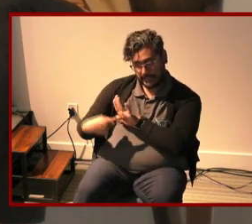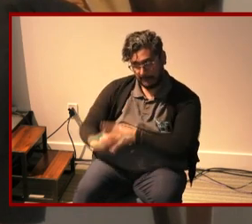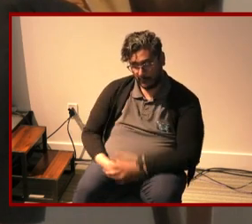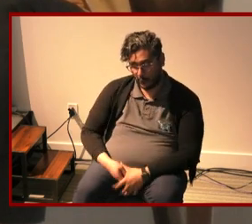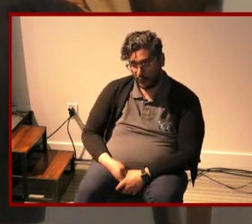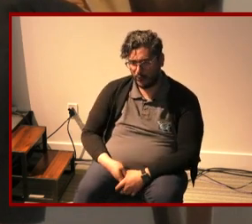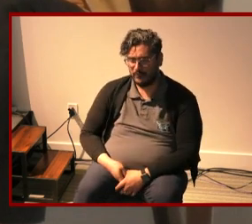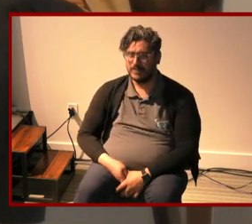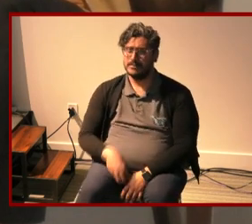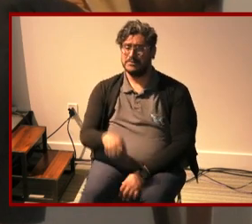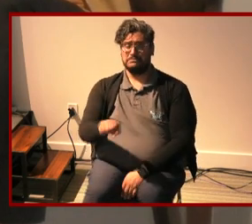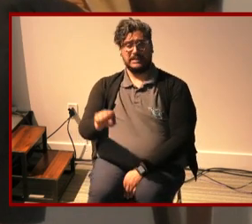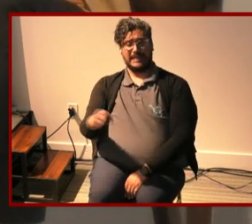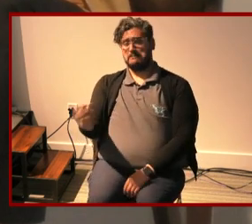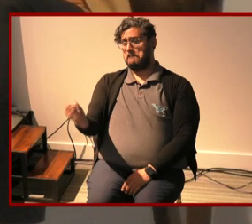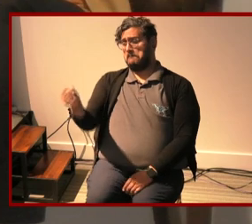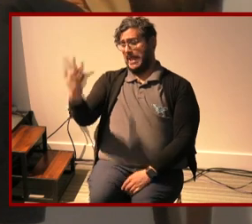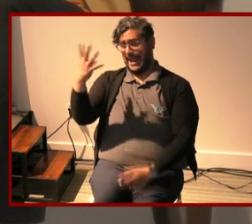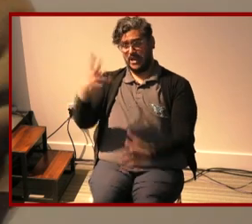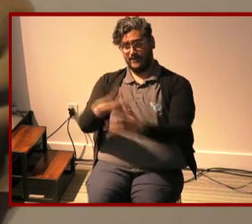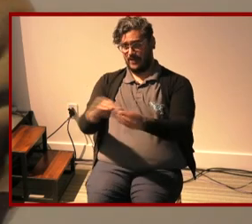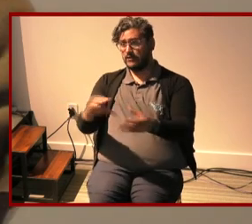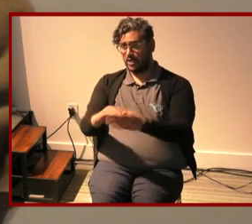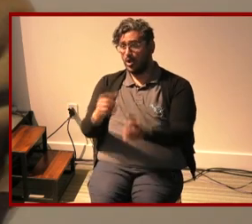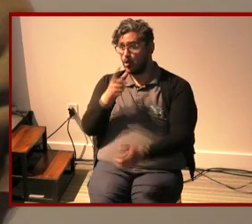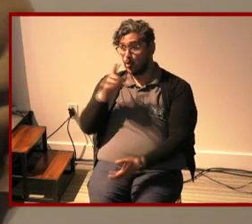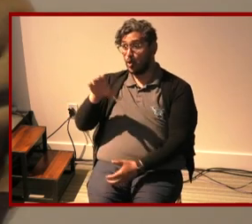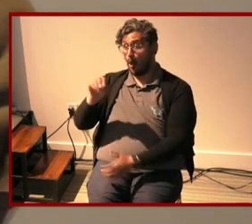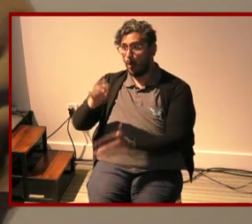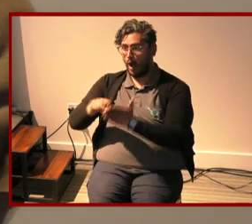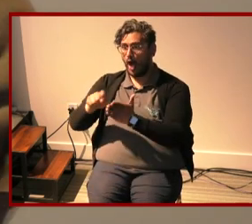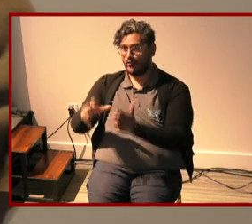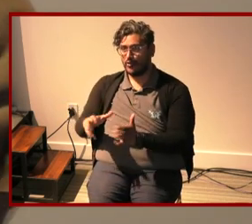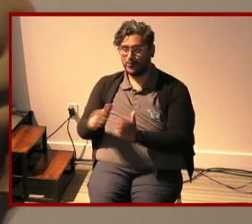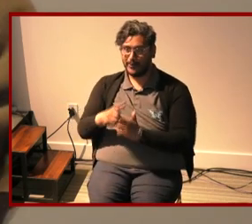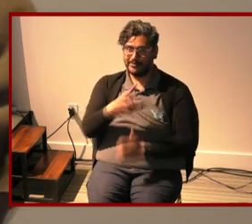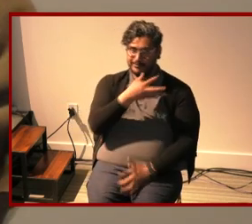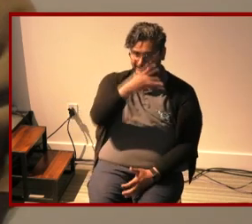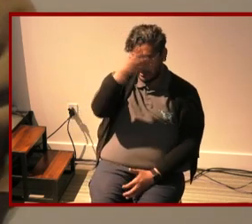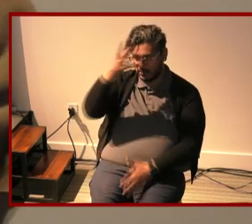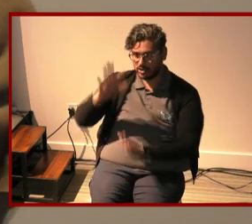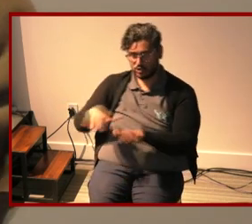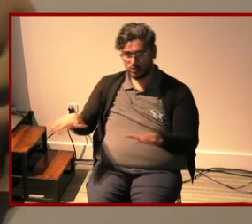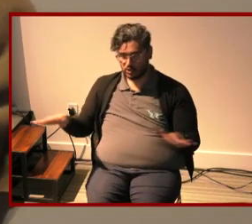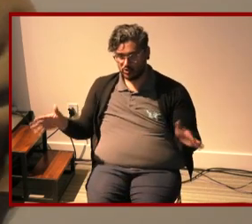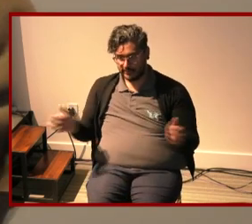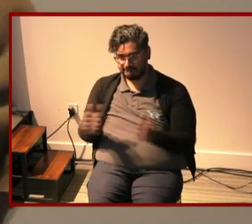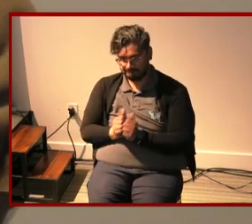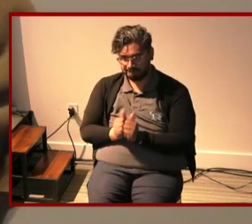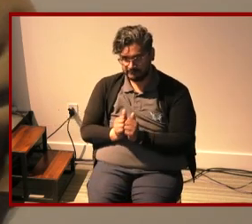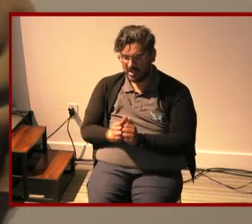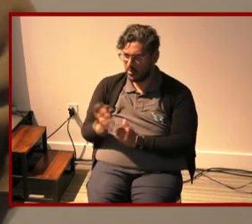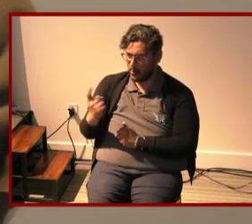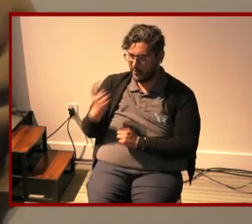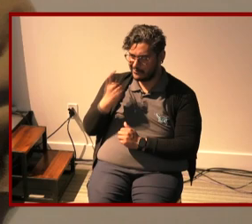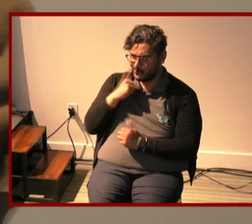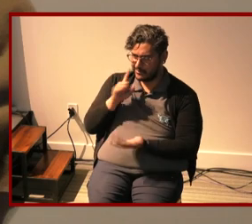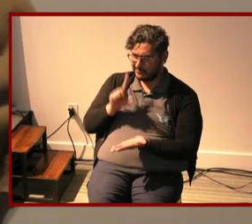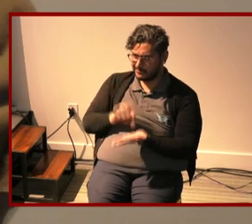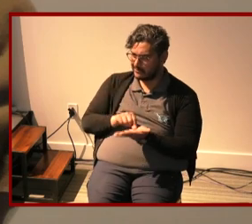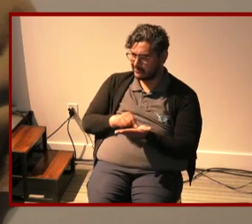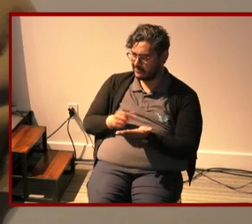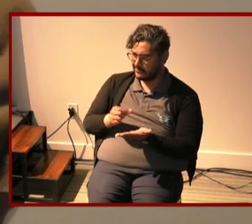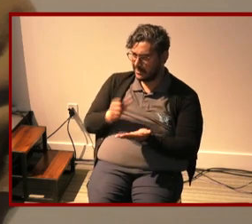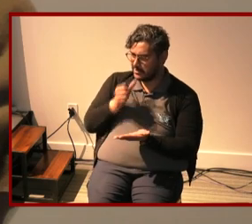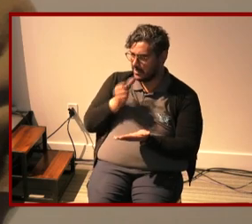memoirs that are co-authored by children with their parents um uh there's one that just came out not too long ago i've been